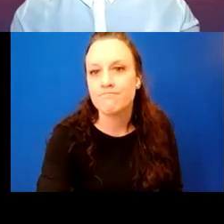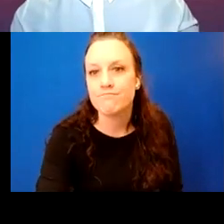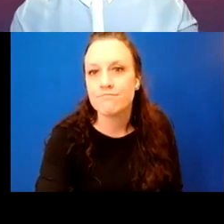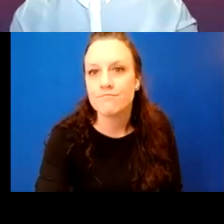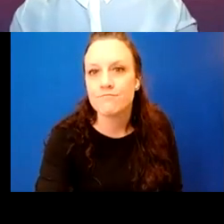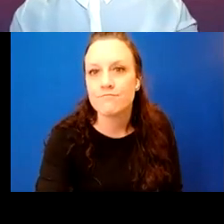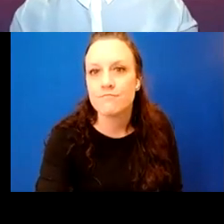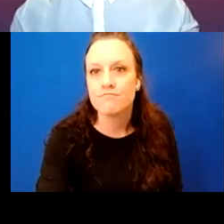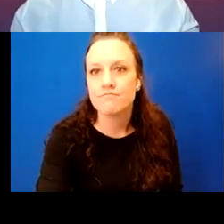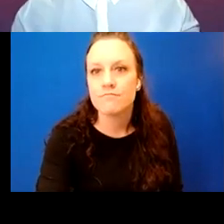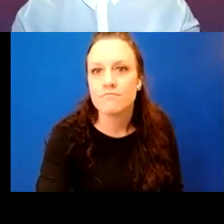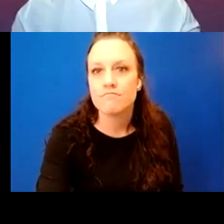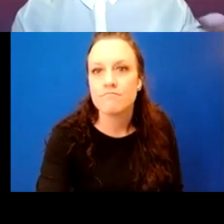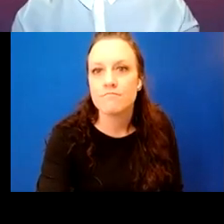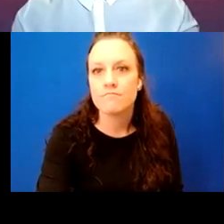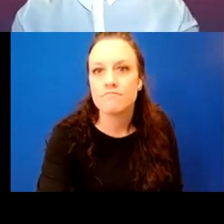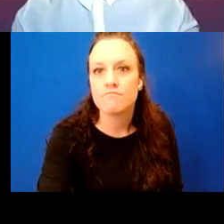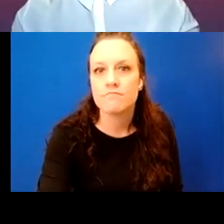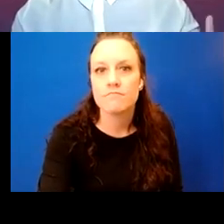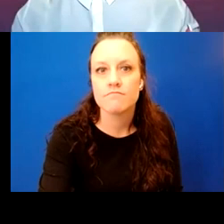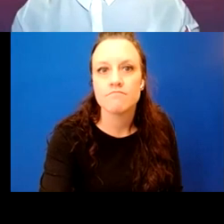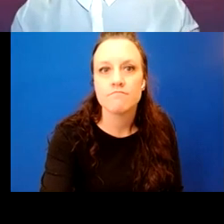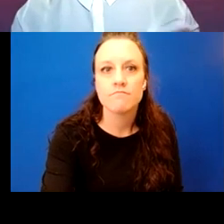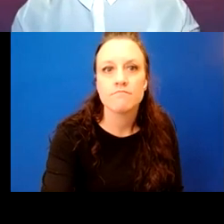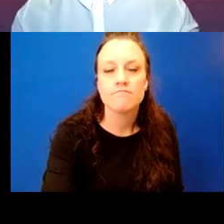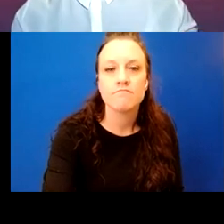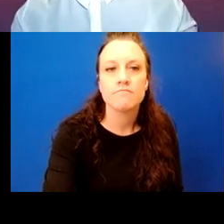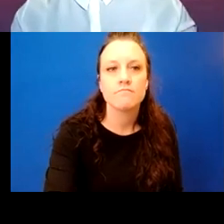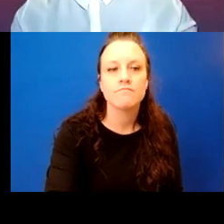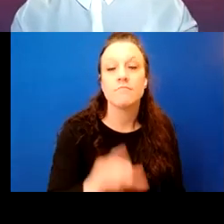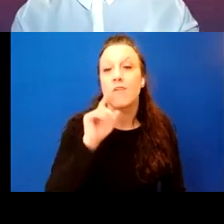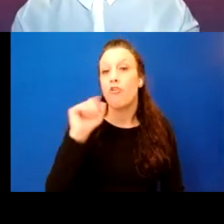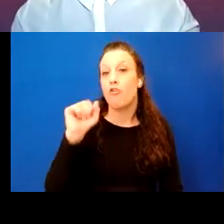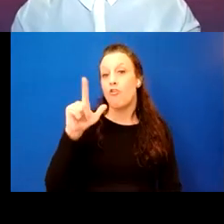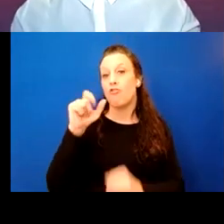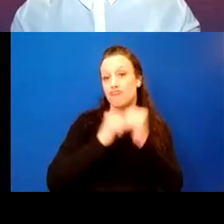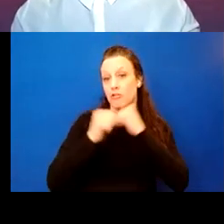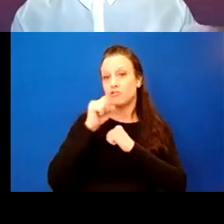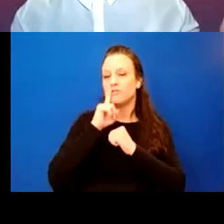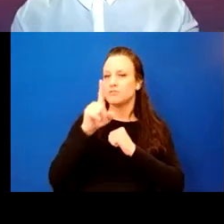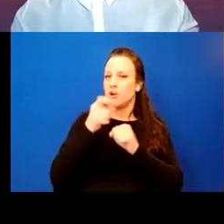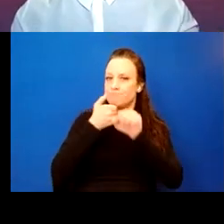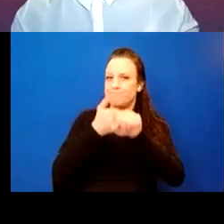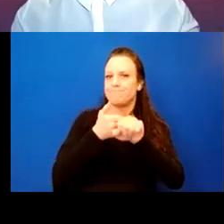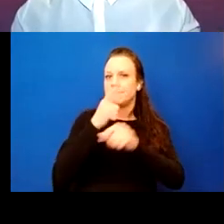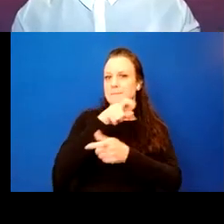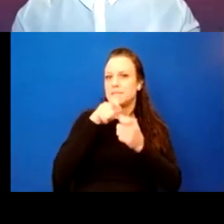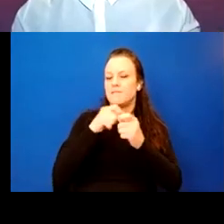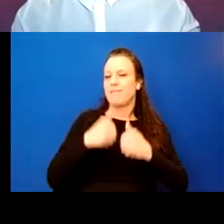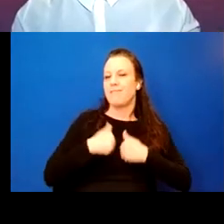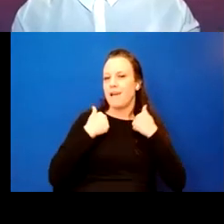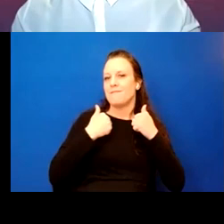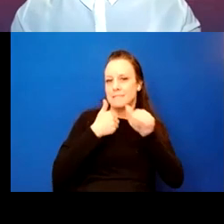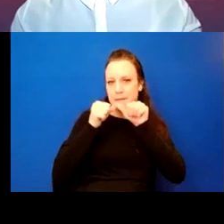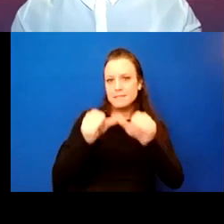So all structures, whether building or infrastructure, are designed for a certain life expectancy, which we commonly refer to